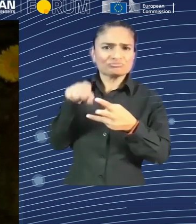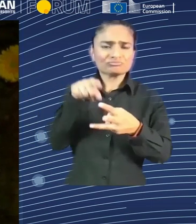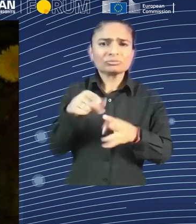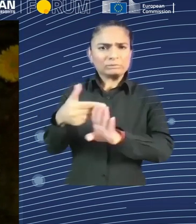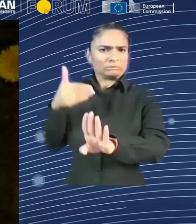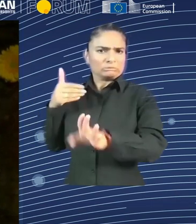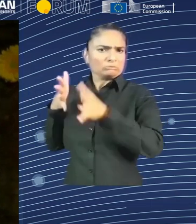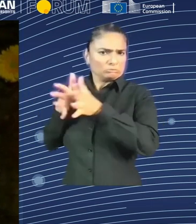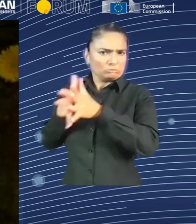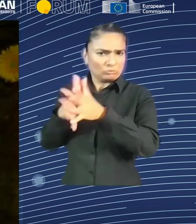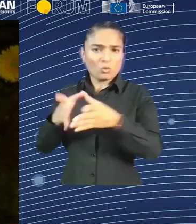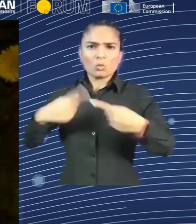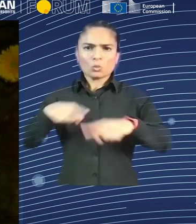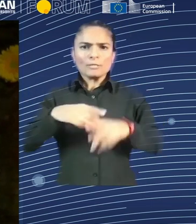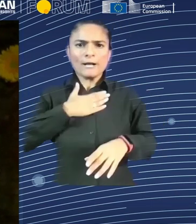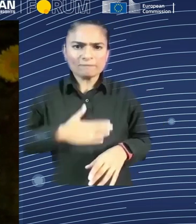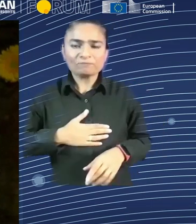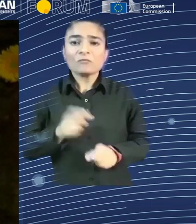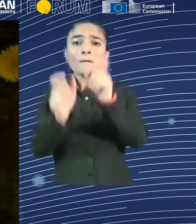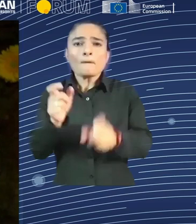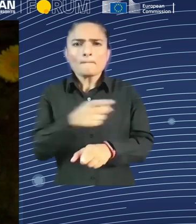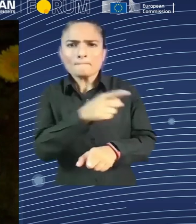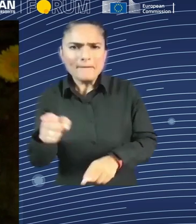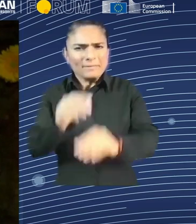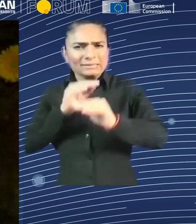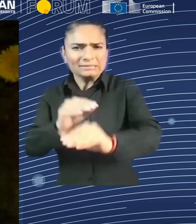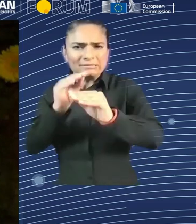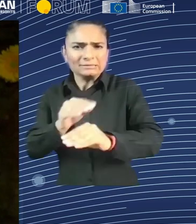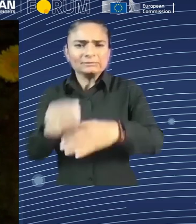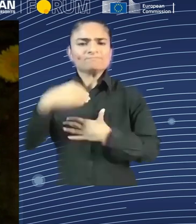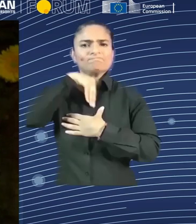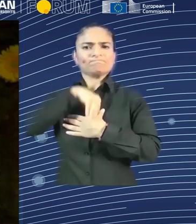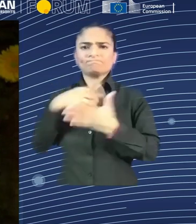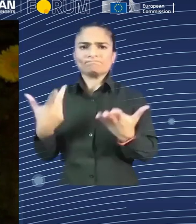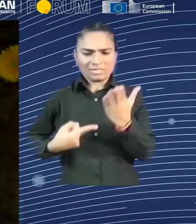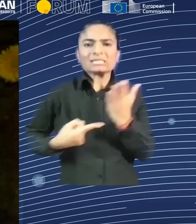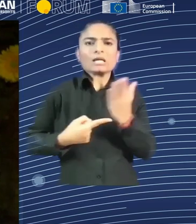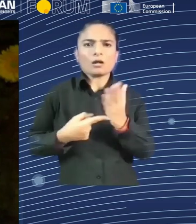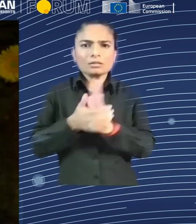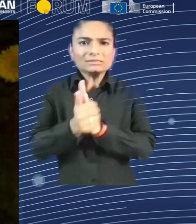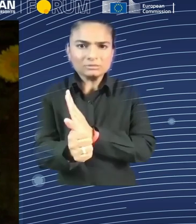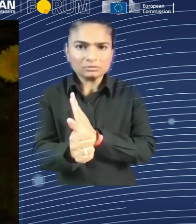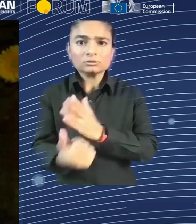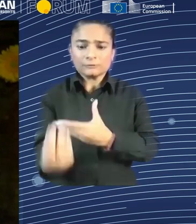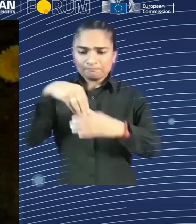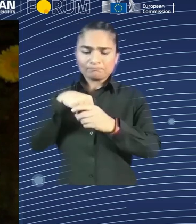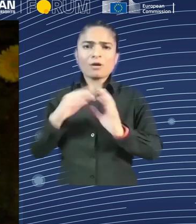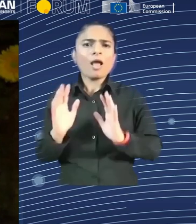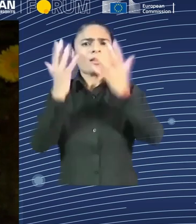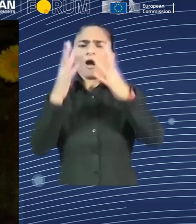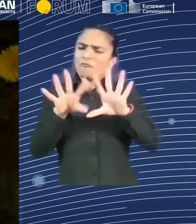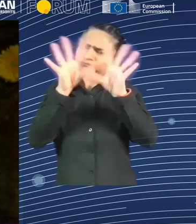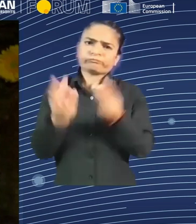professional profiles because companies are demanding professional profiles adapting